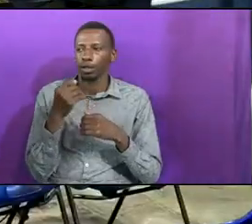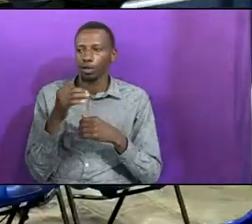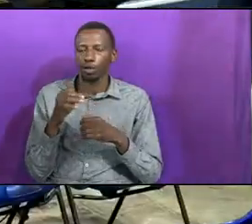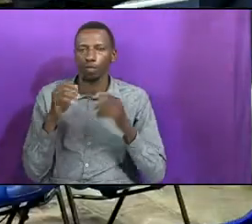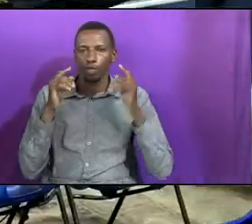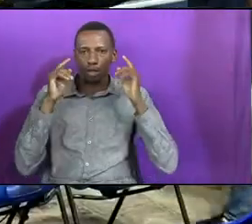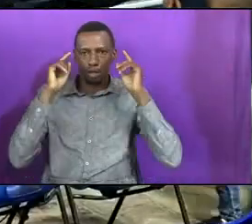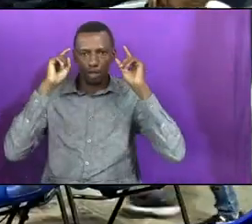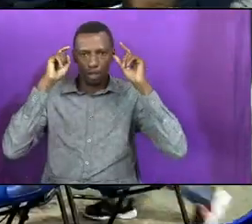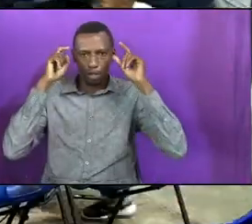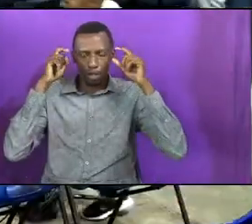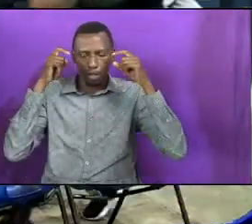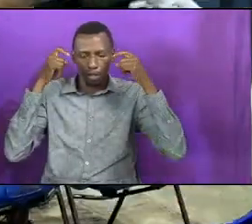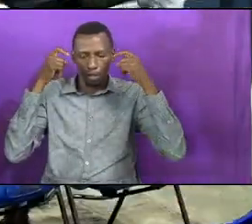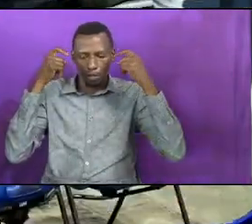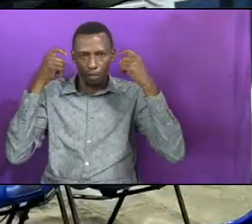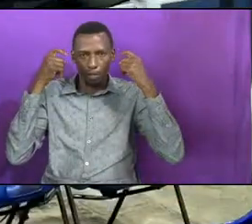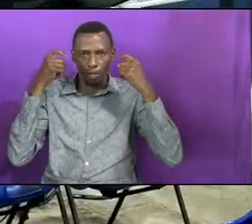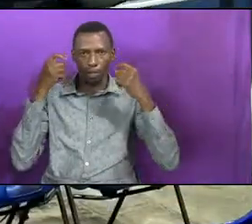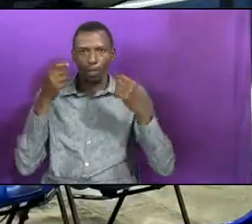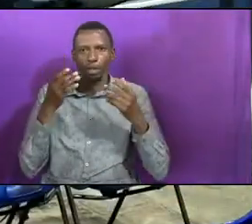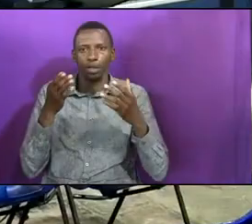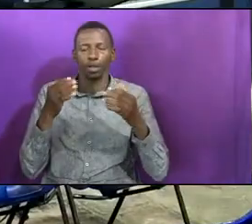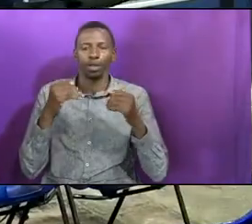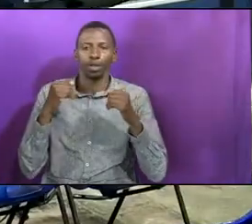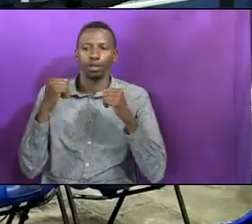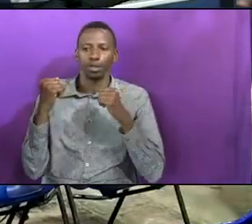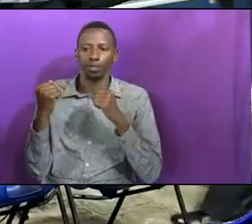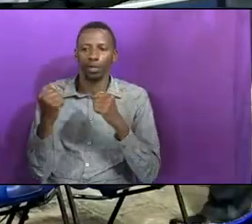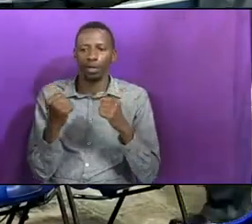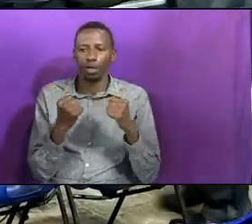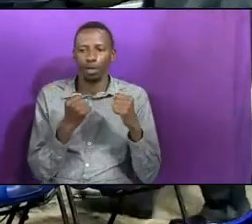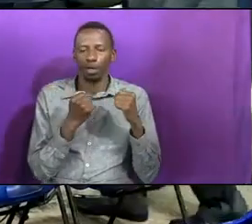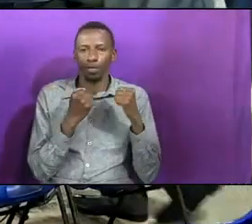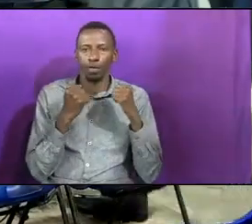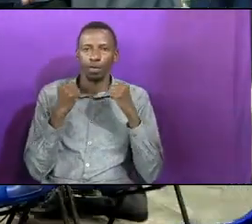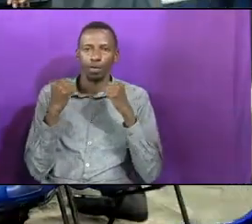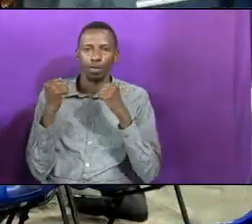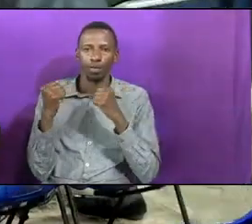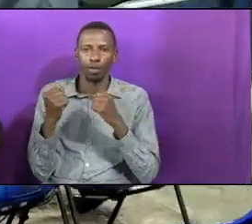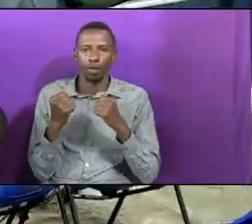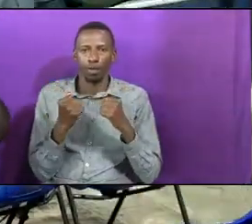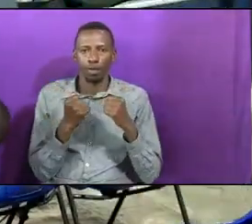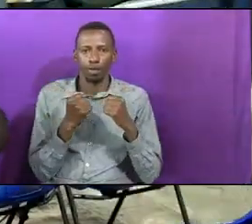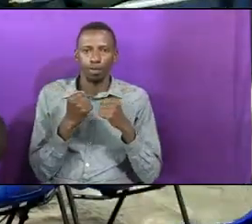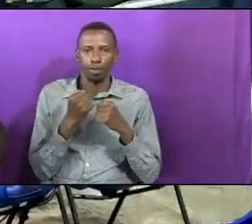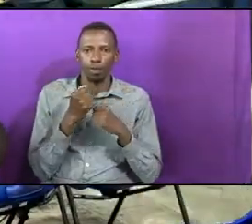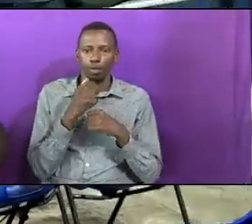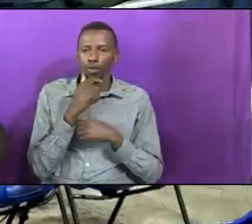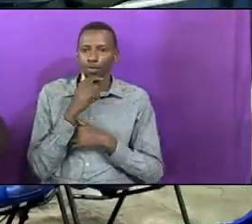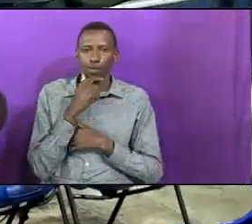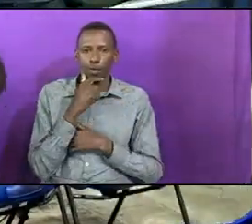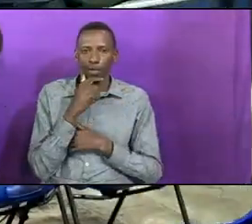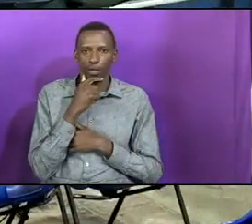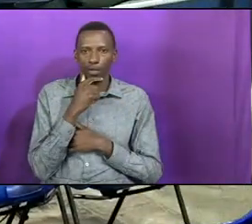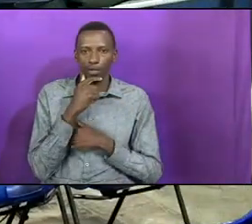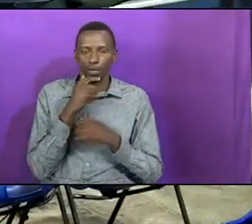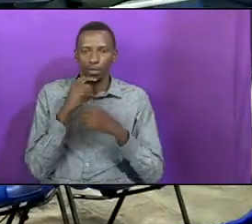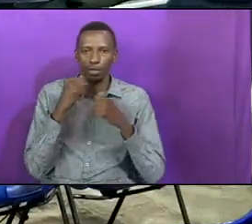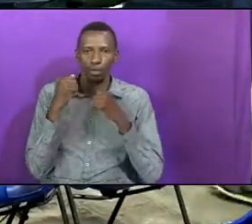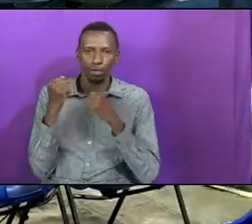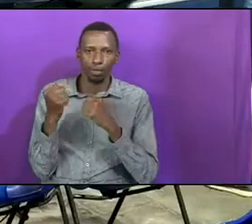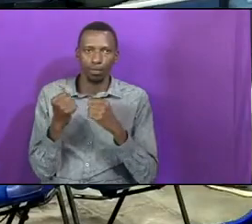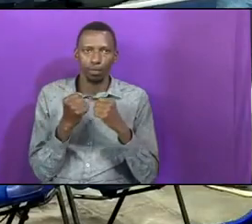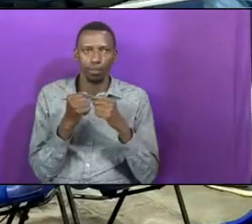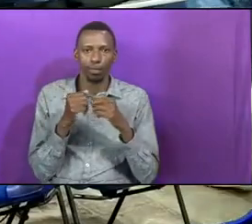This side, those who want to be baptized, those who have been baptized, but needs God's blessings, this side. Under